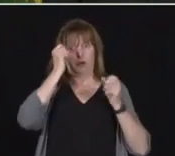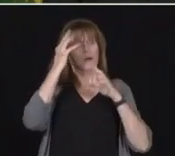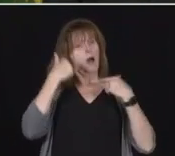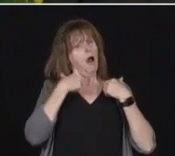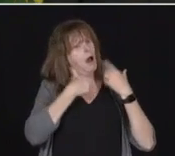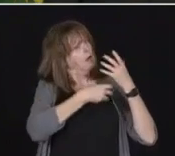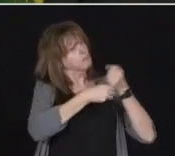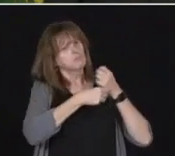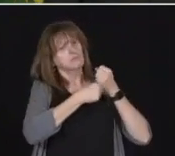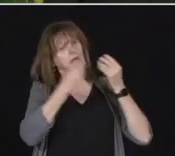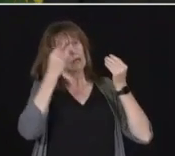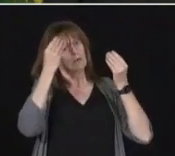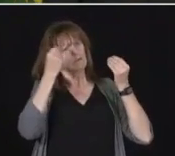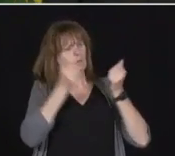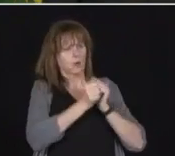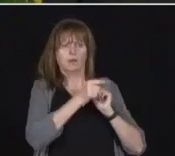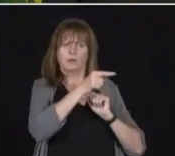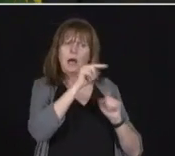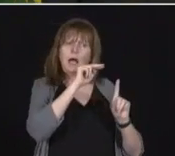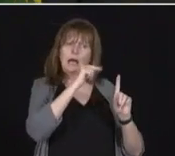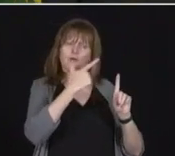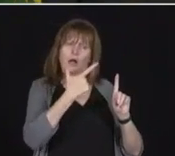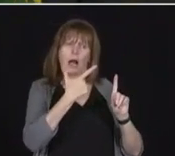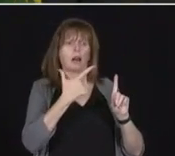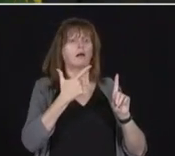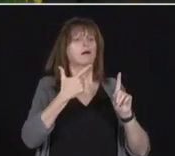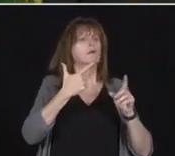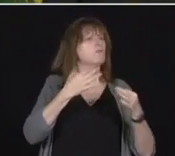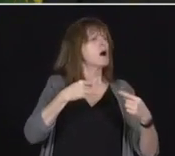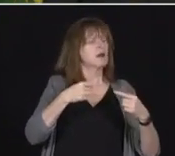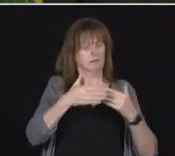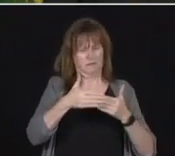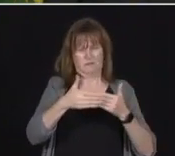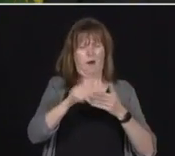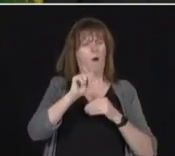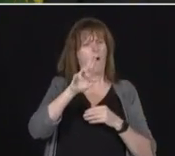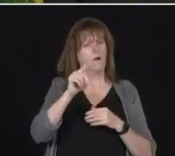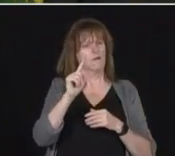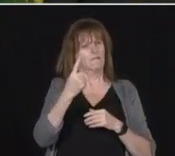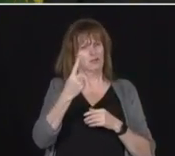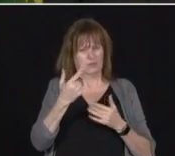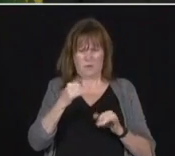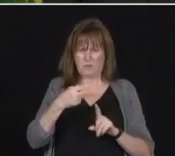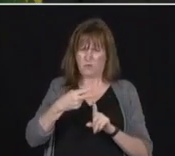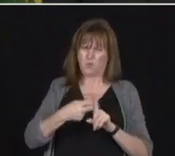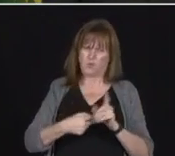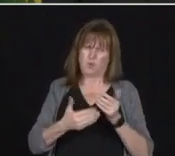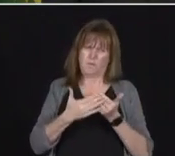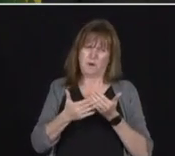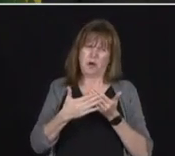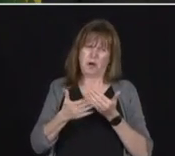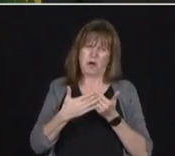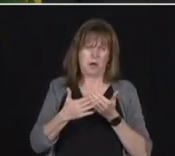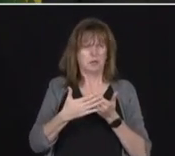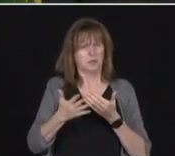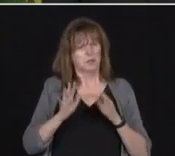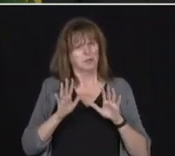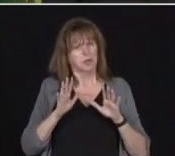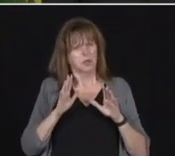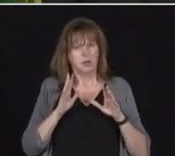this is starting, it would be starting in August the 1st. So it's almost two months away. And let's Let's just hope the situation has changed